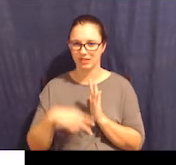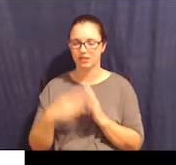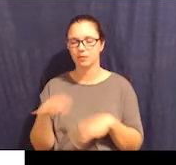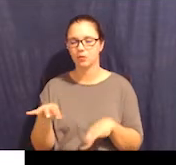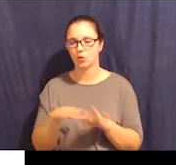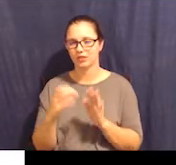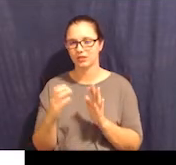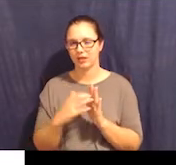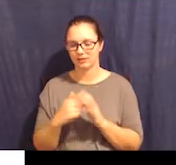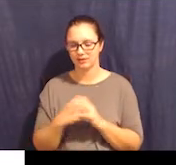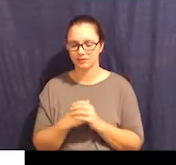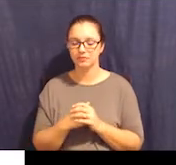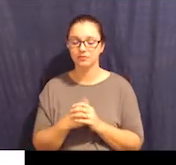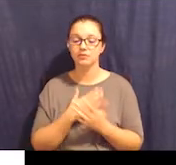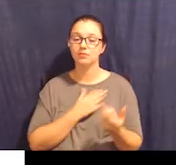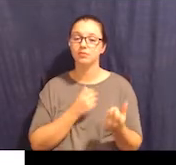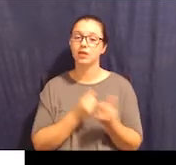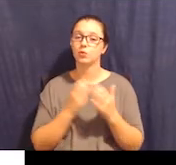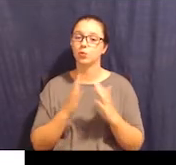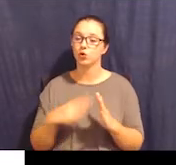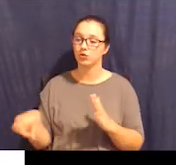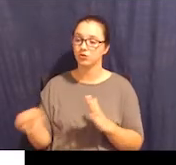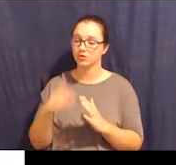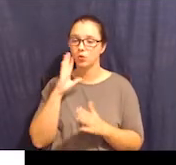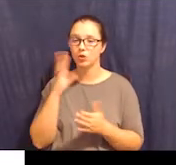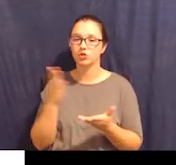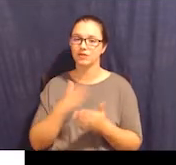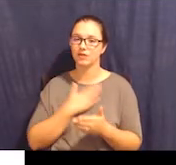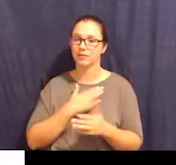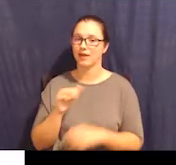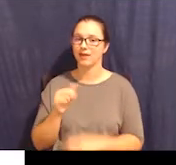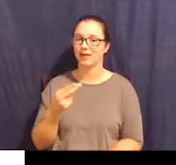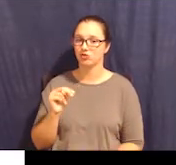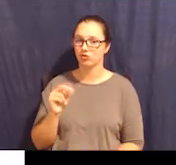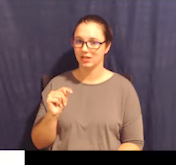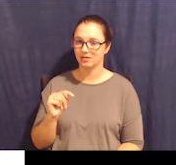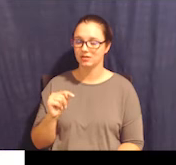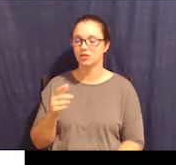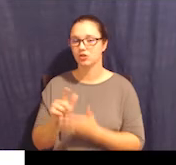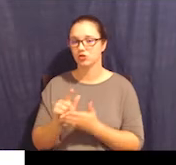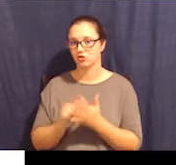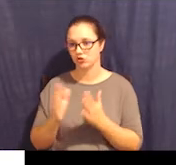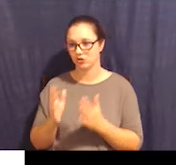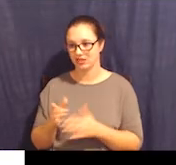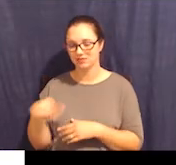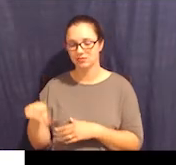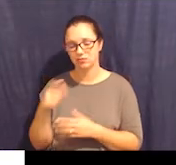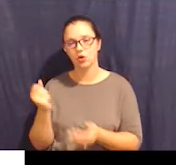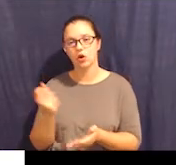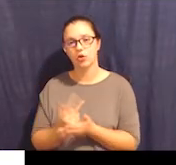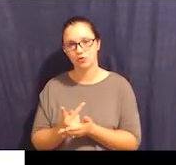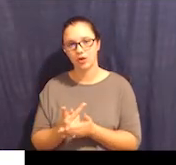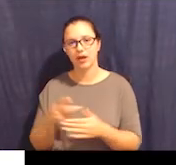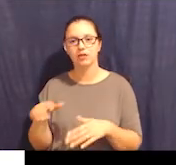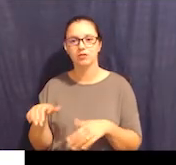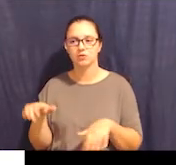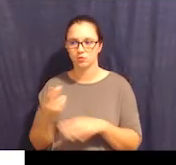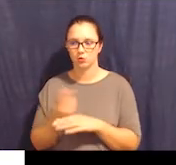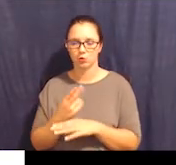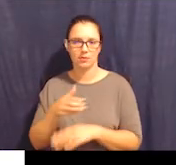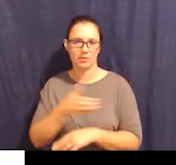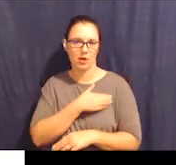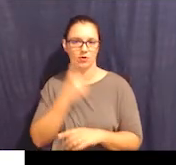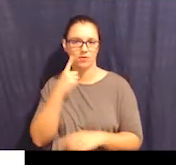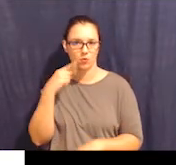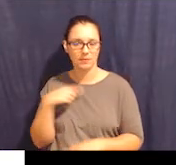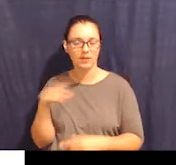agents, attorneys in fact, and are authorized to exercise powers on my behalf only as expressly granted than the attached durable power